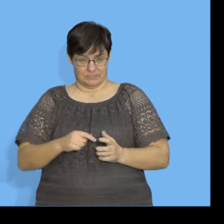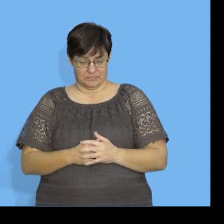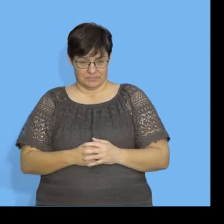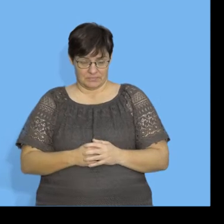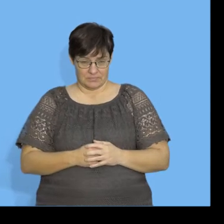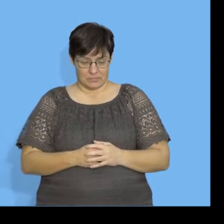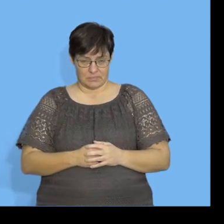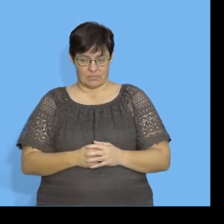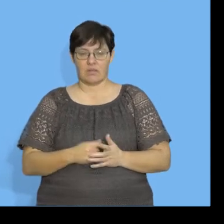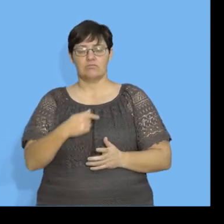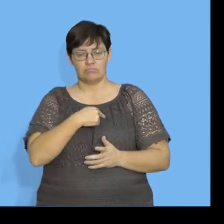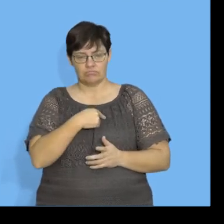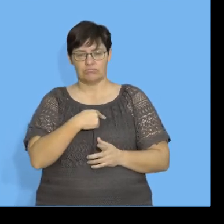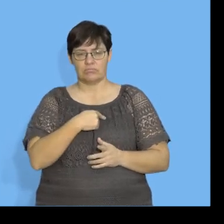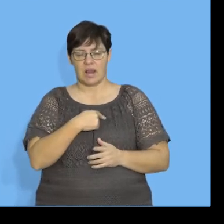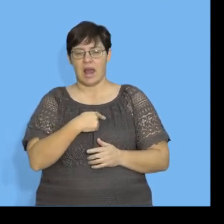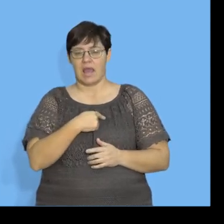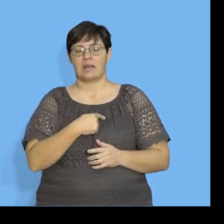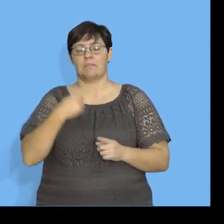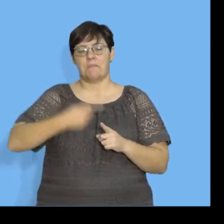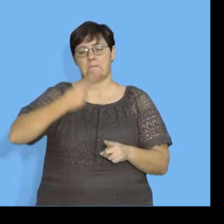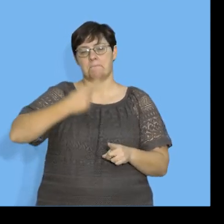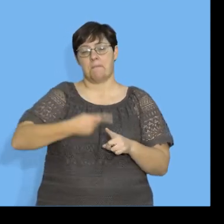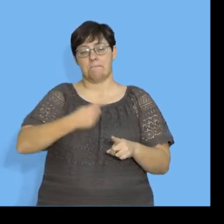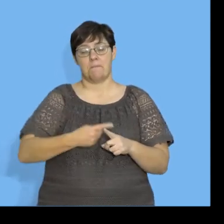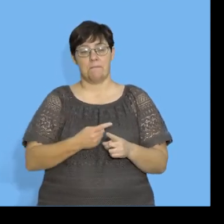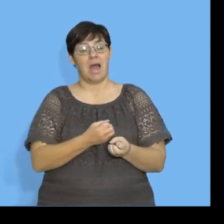So the heart rate is measured in beats per minute. Okay.